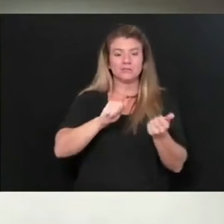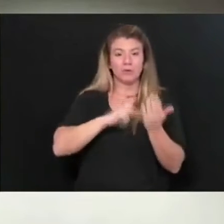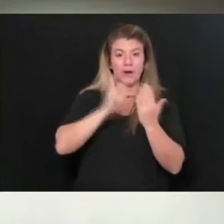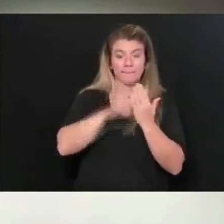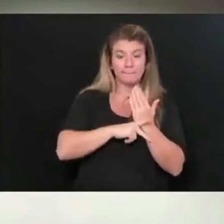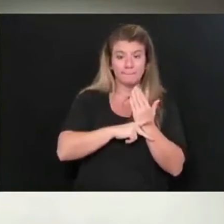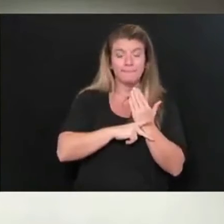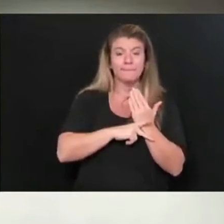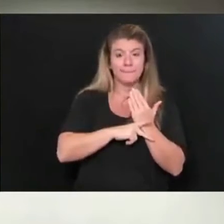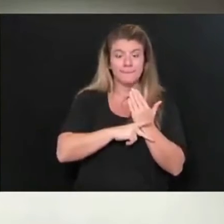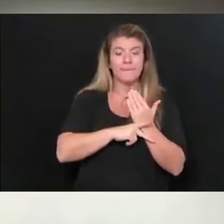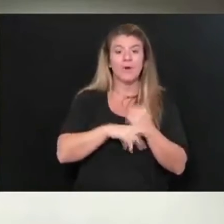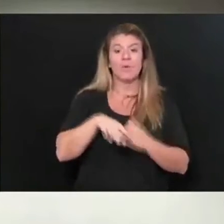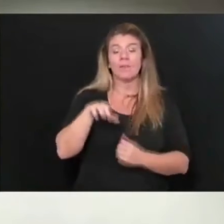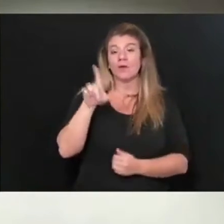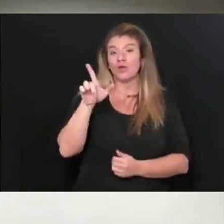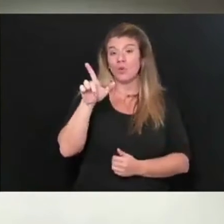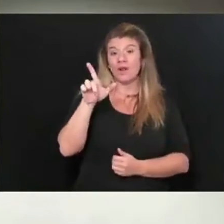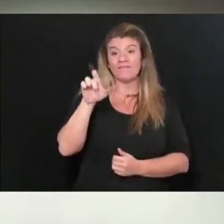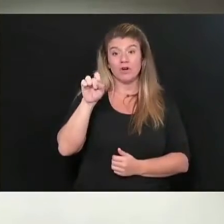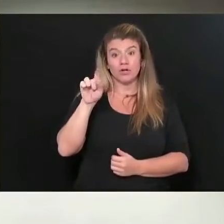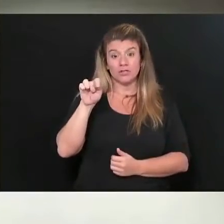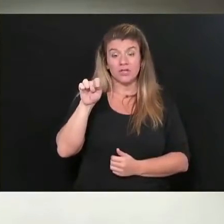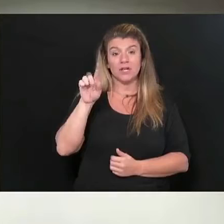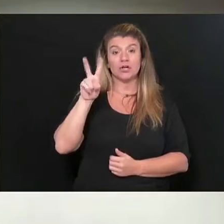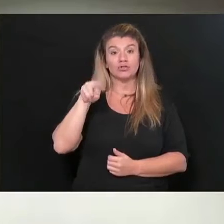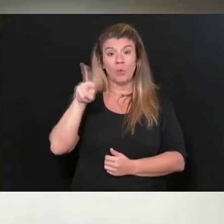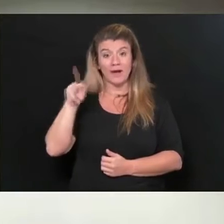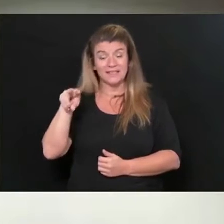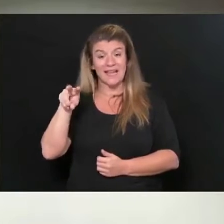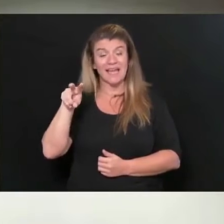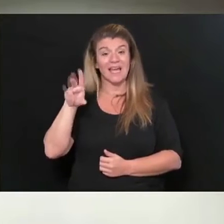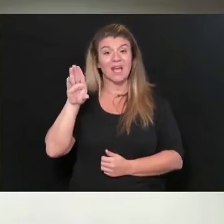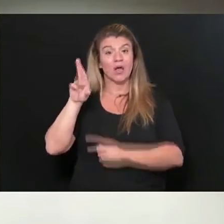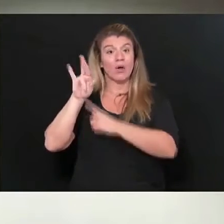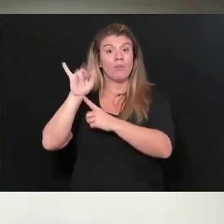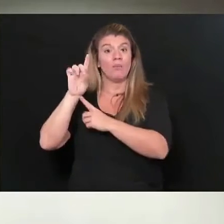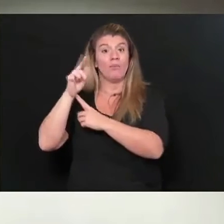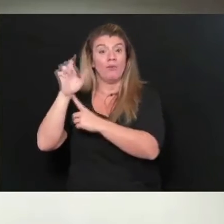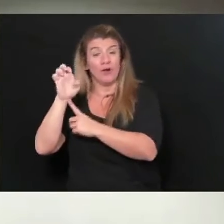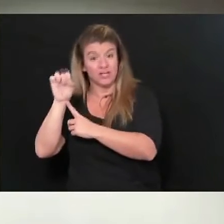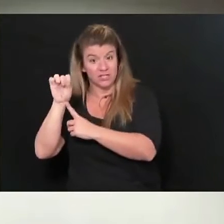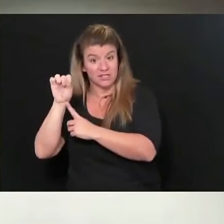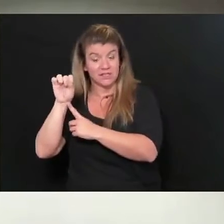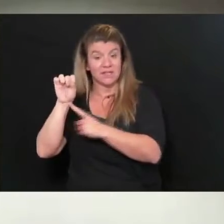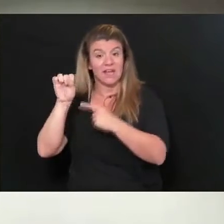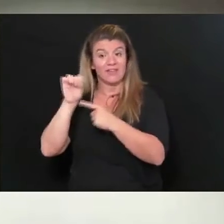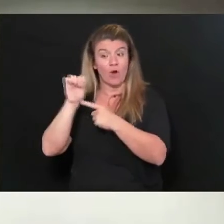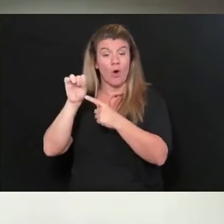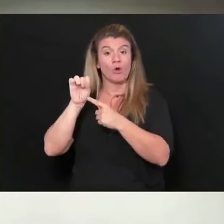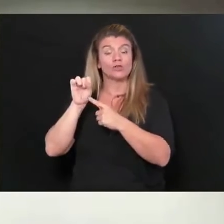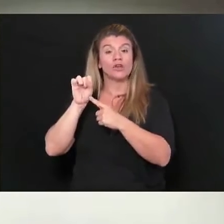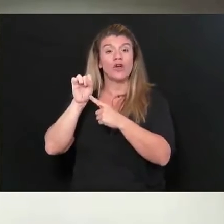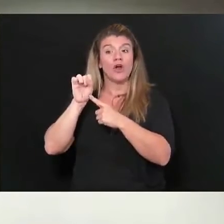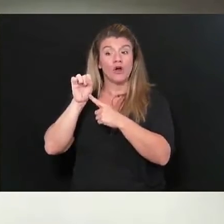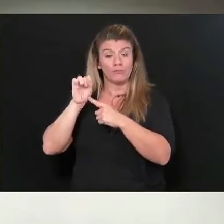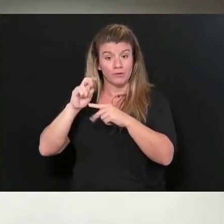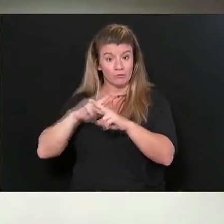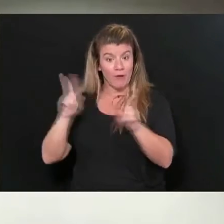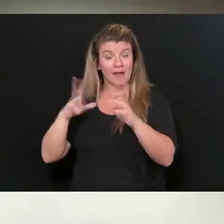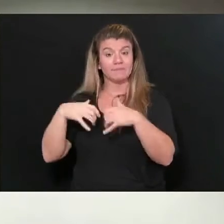We have the 21st and 22nd bridge, bridges going up in place.